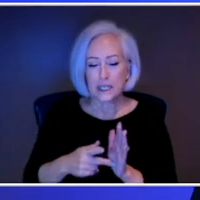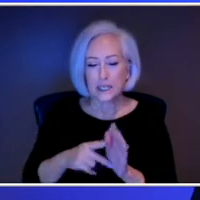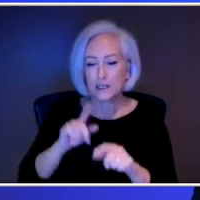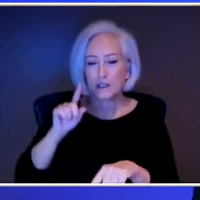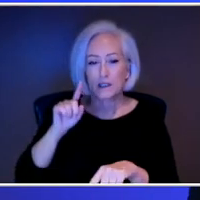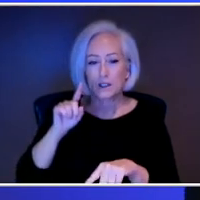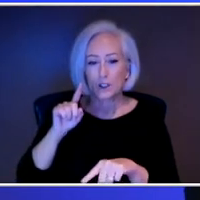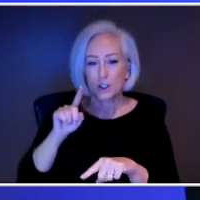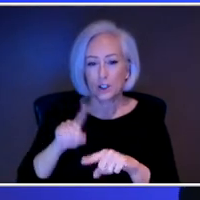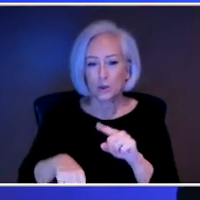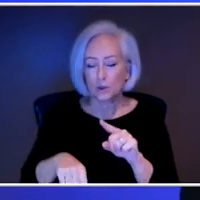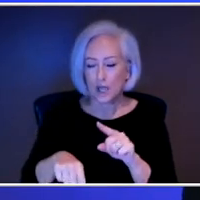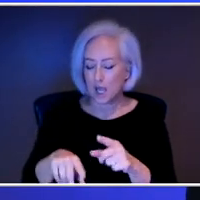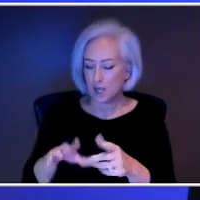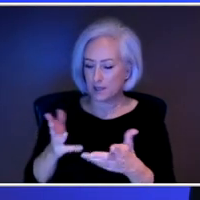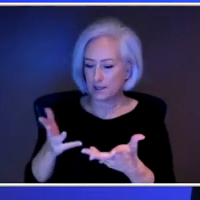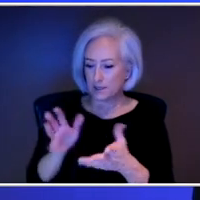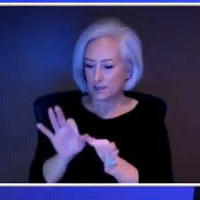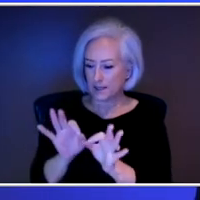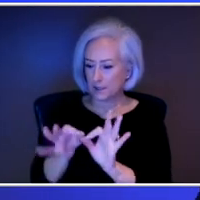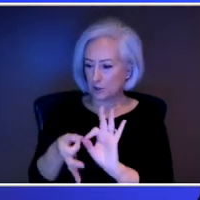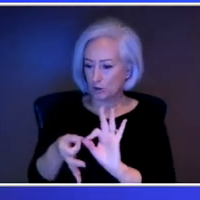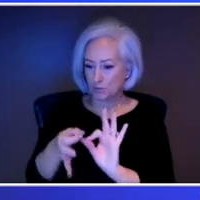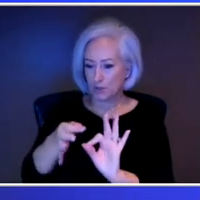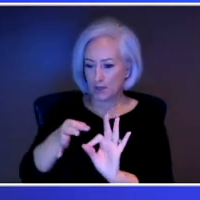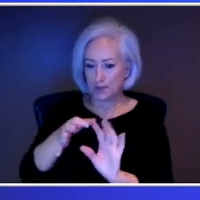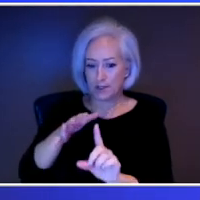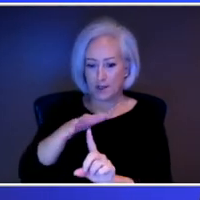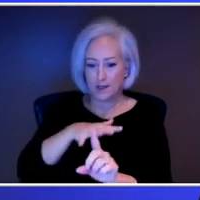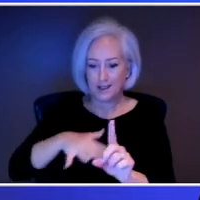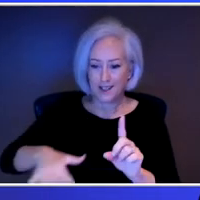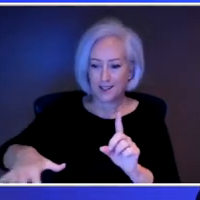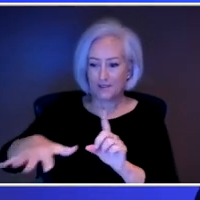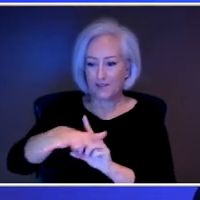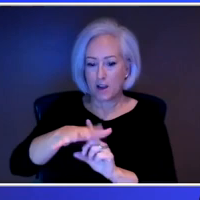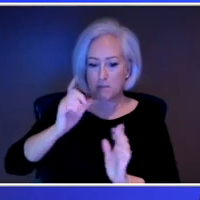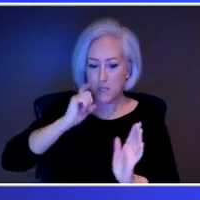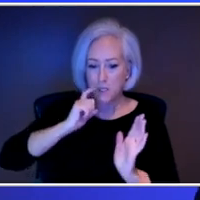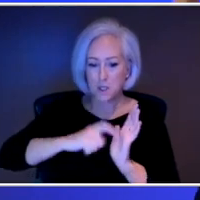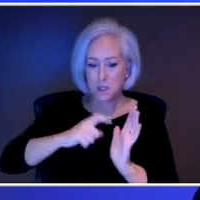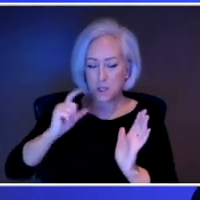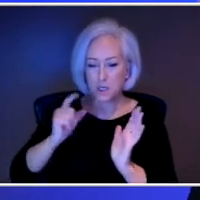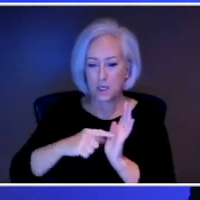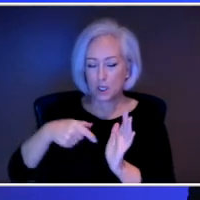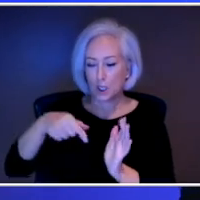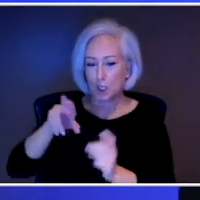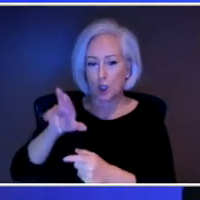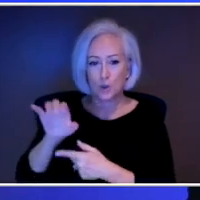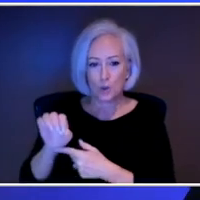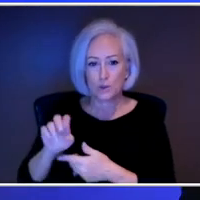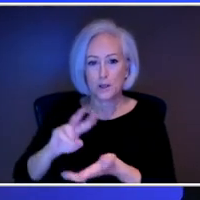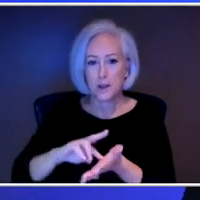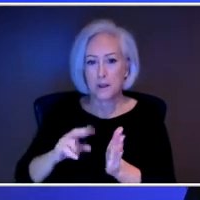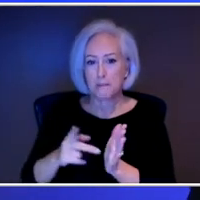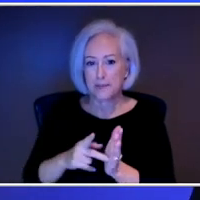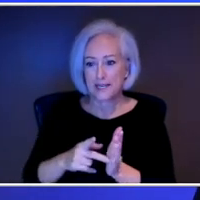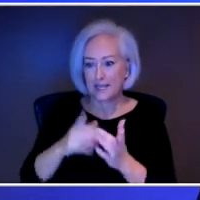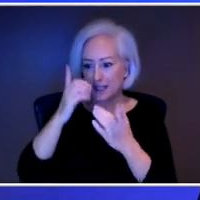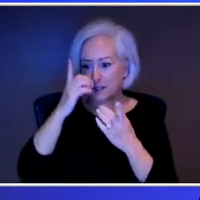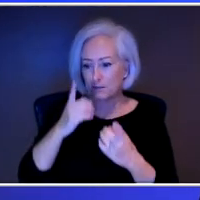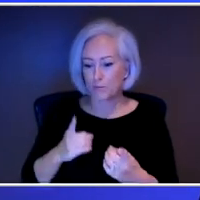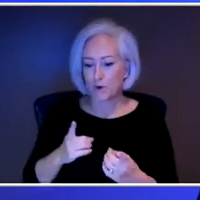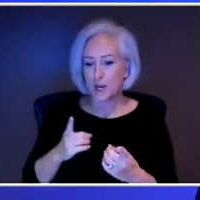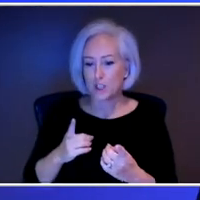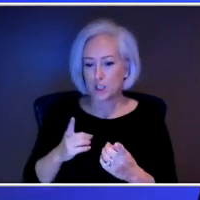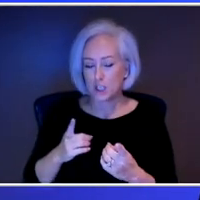interpret environmental cues around you. You'll, you know, the depression becomes like a blue lens through which you interpret every